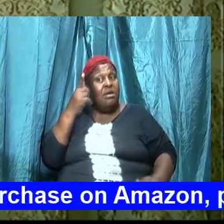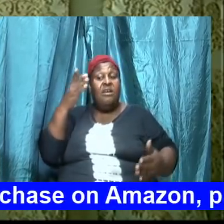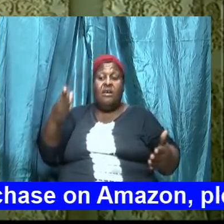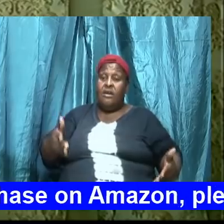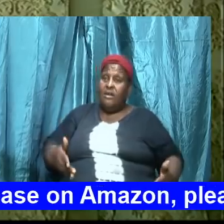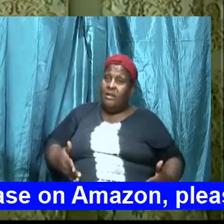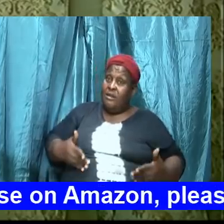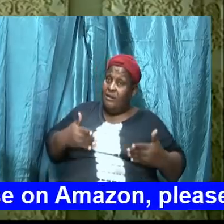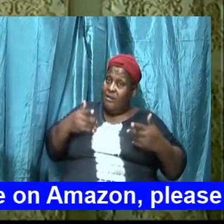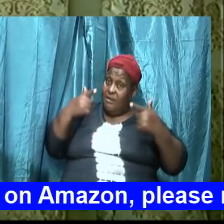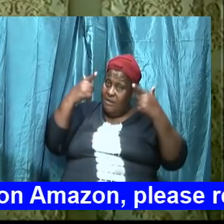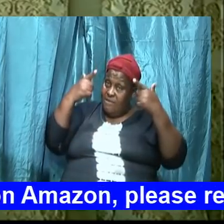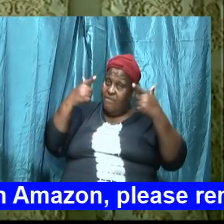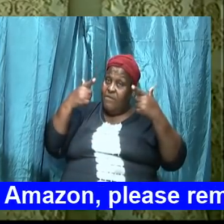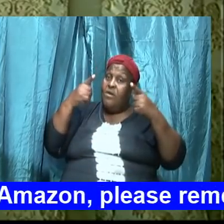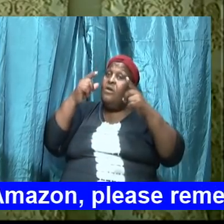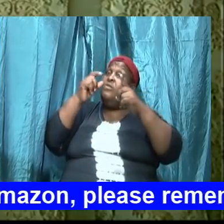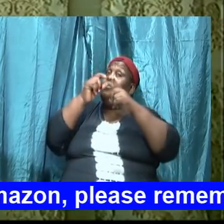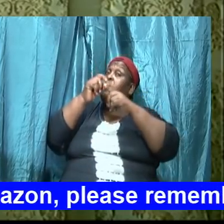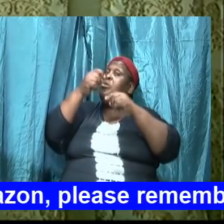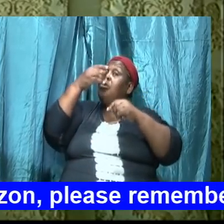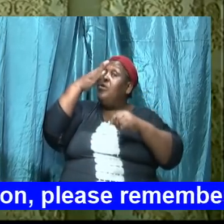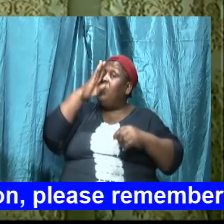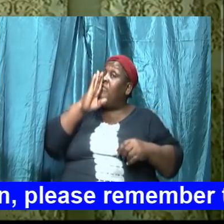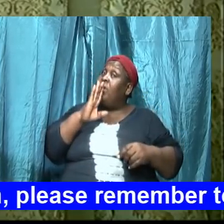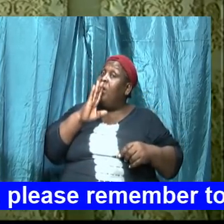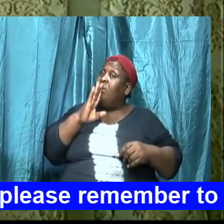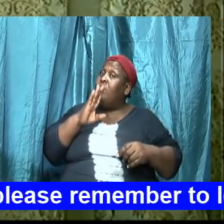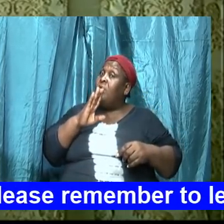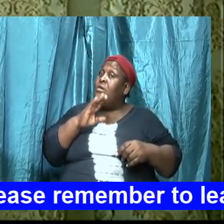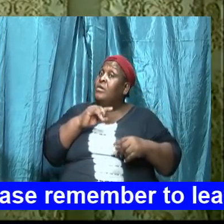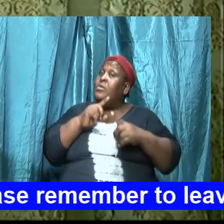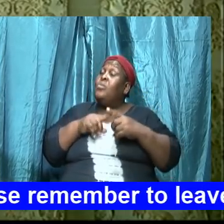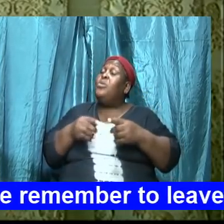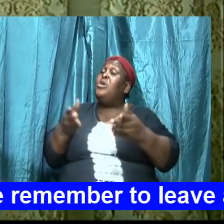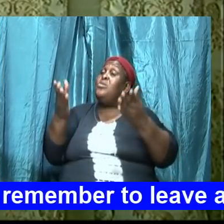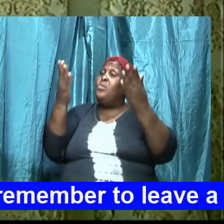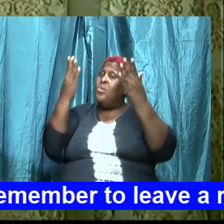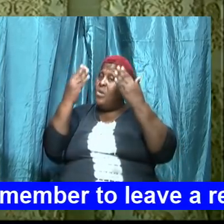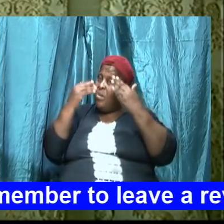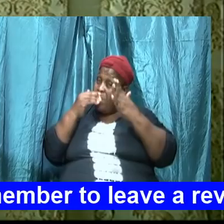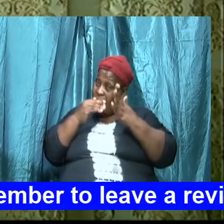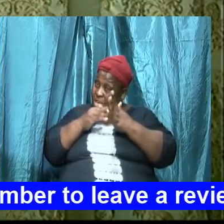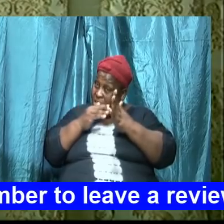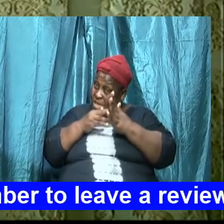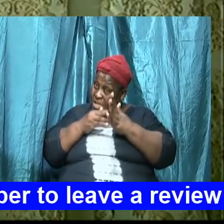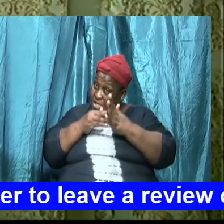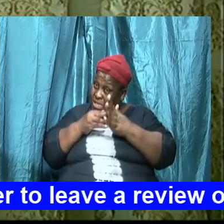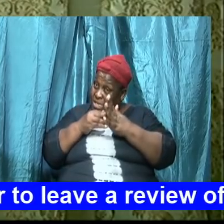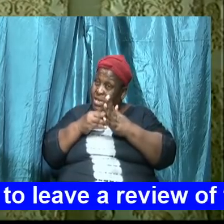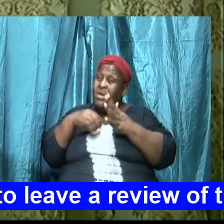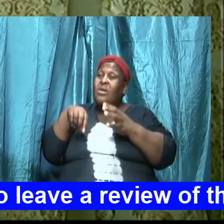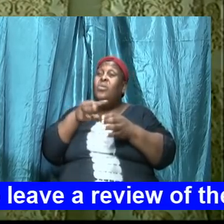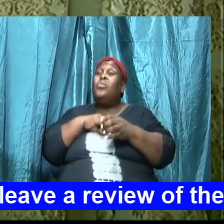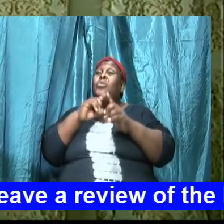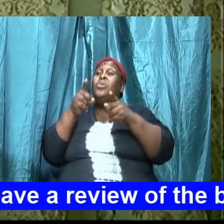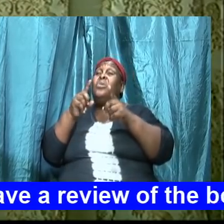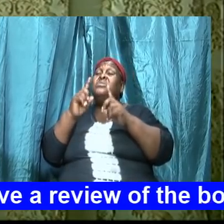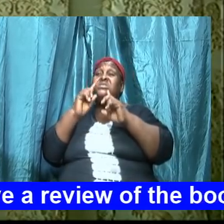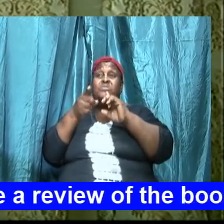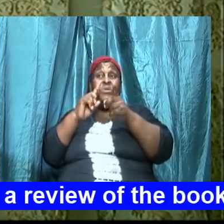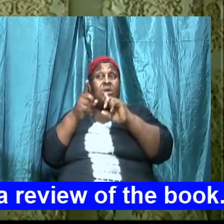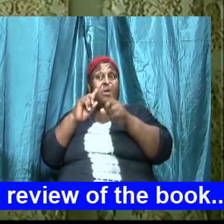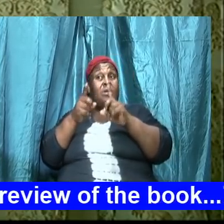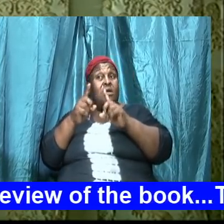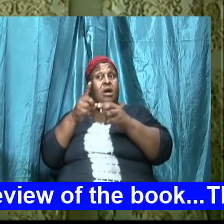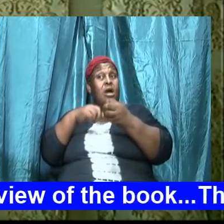in the word when we get back we still have some to go here because we are going to talk about the word in terms